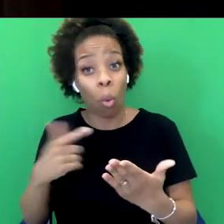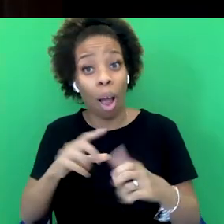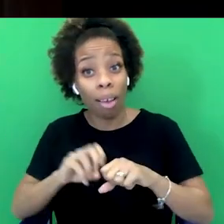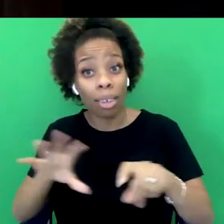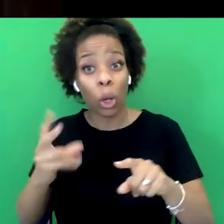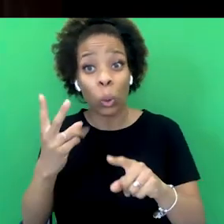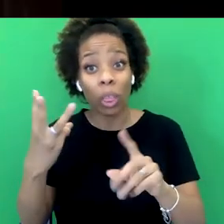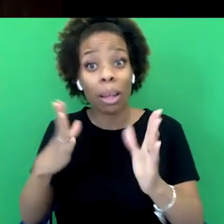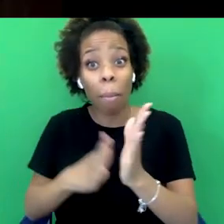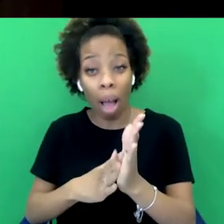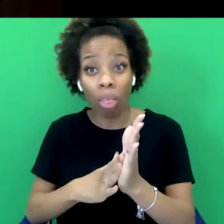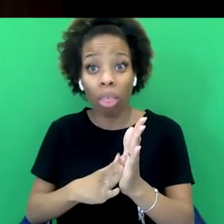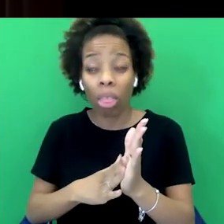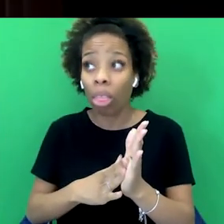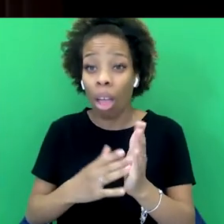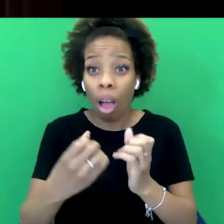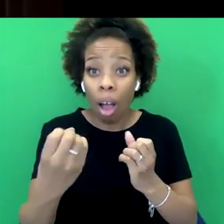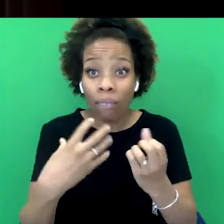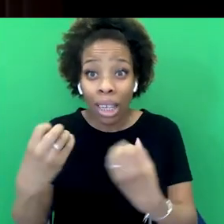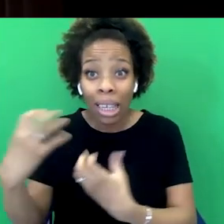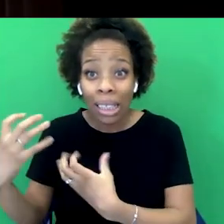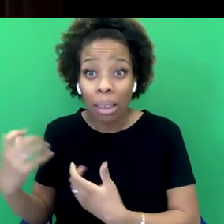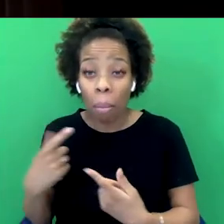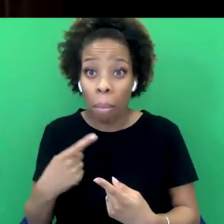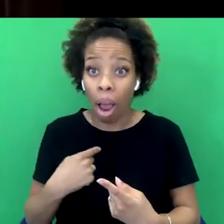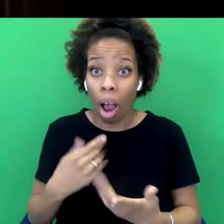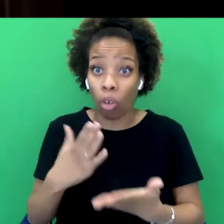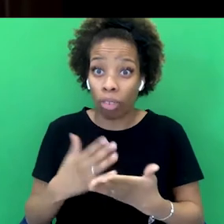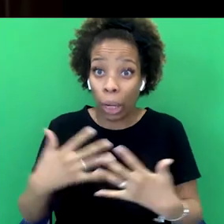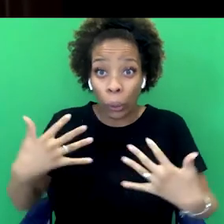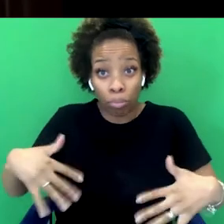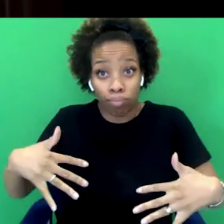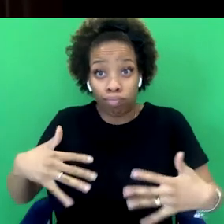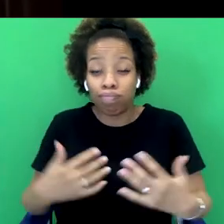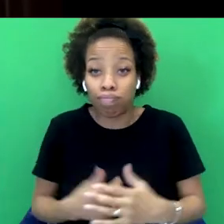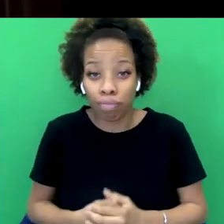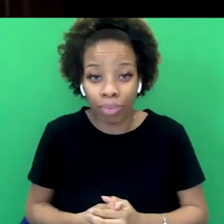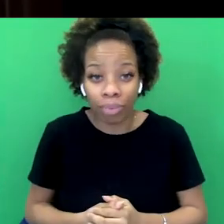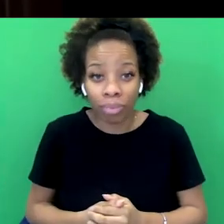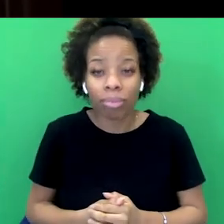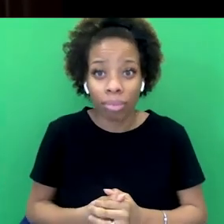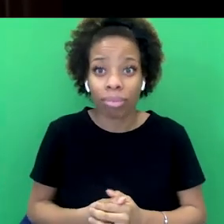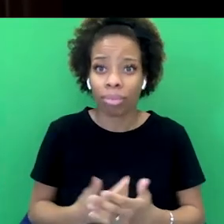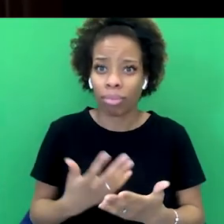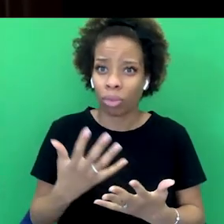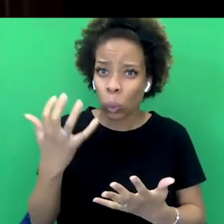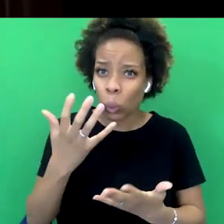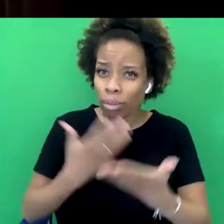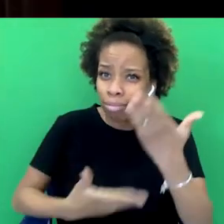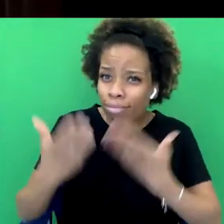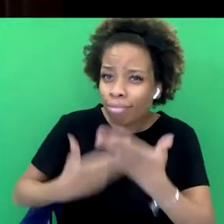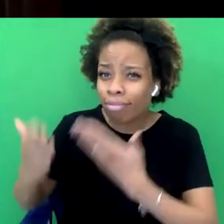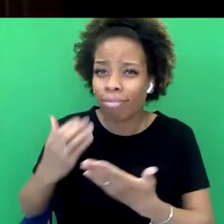I think the response to the book has been probably as illuminating and as instructive as the book itself.